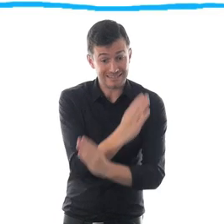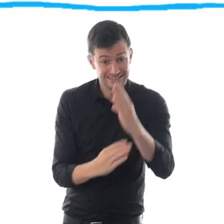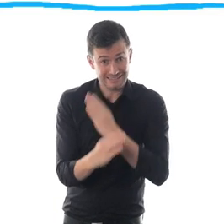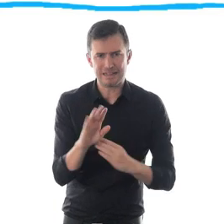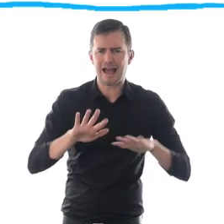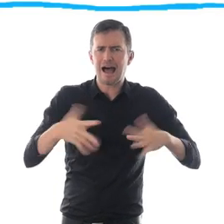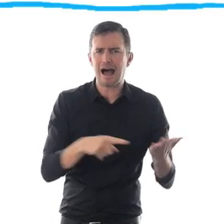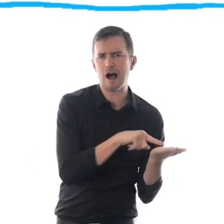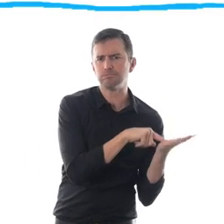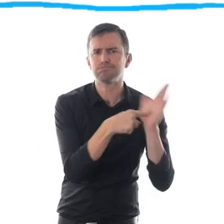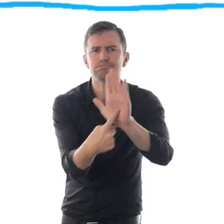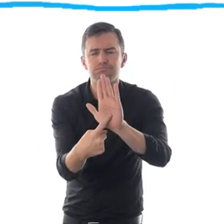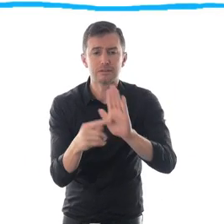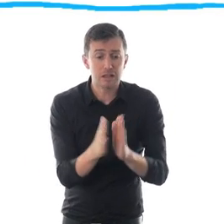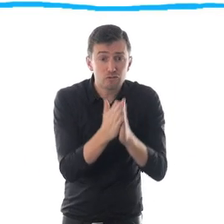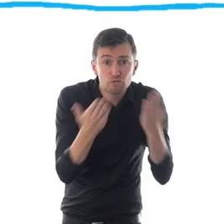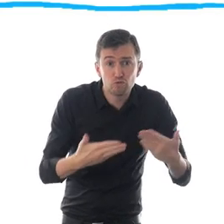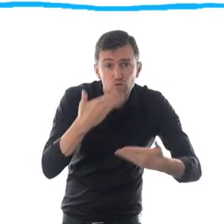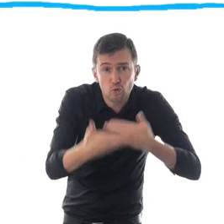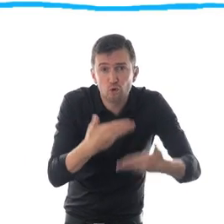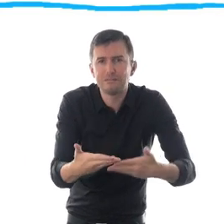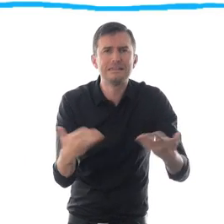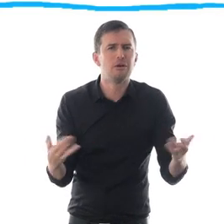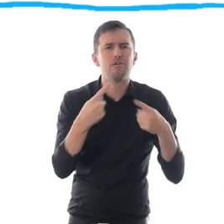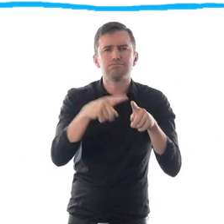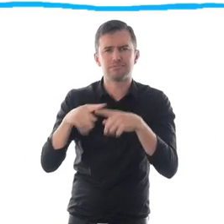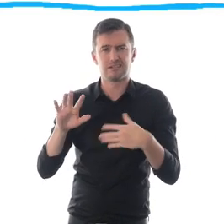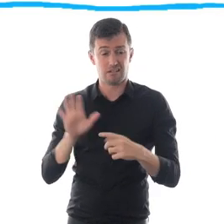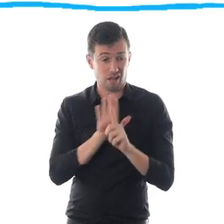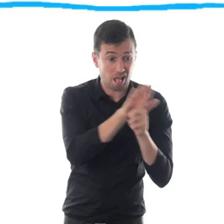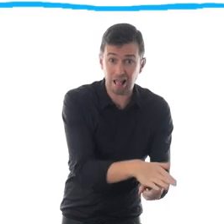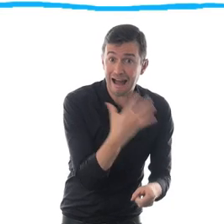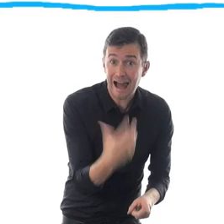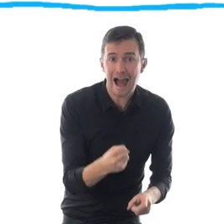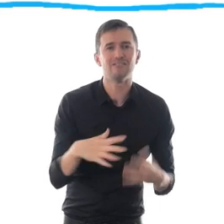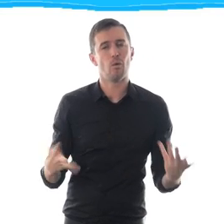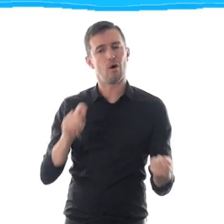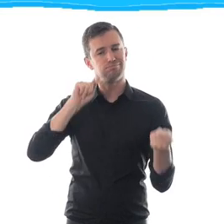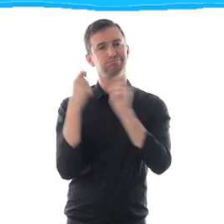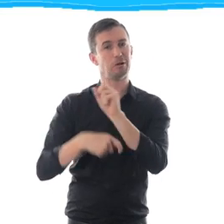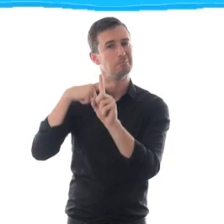stories that could either reinforce stigma and discrimination or change social norms.